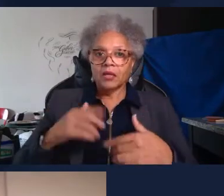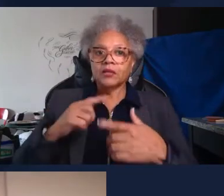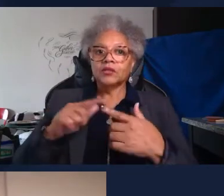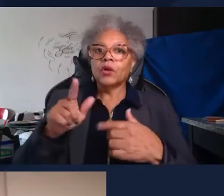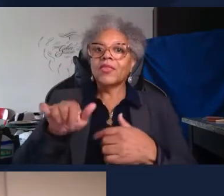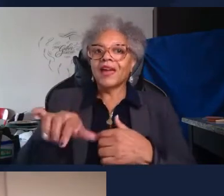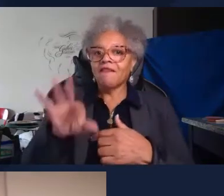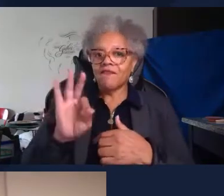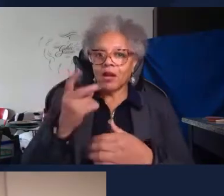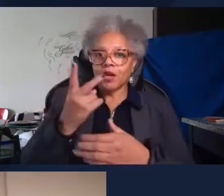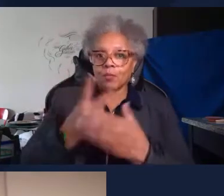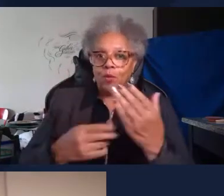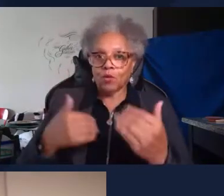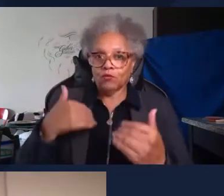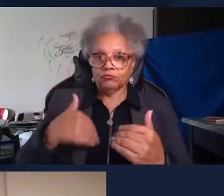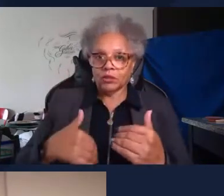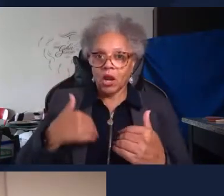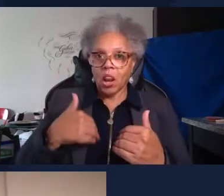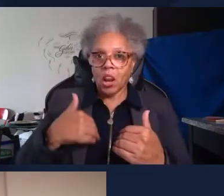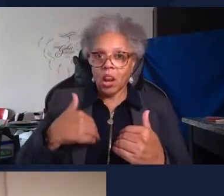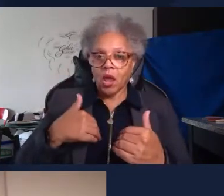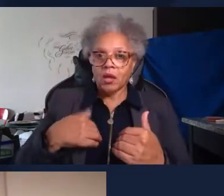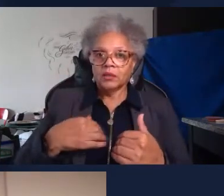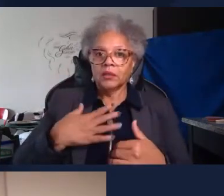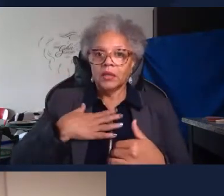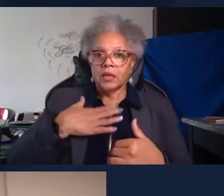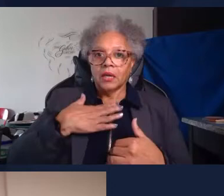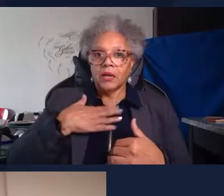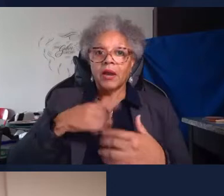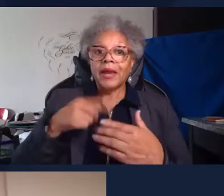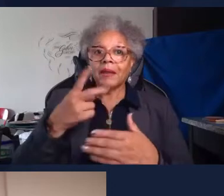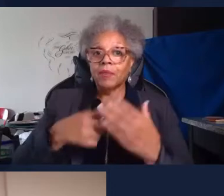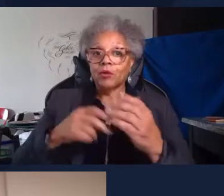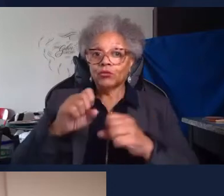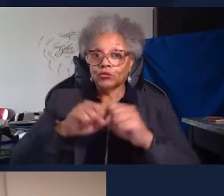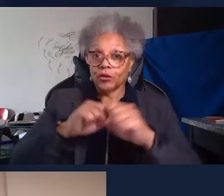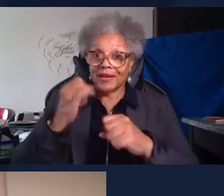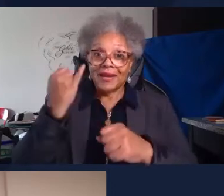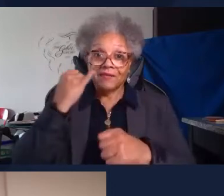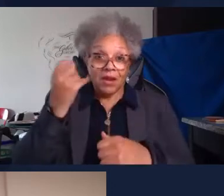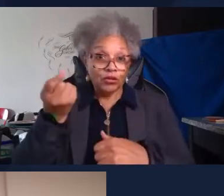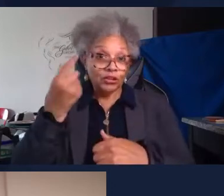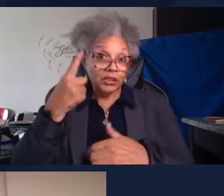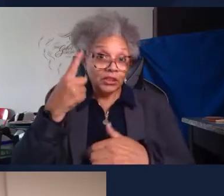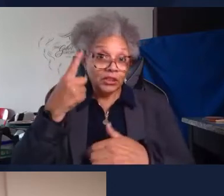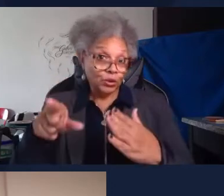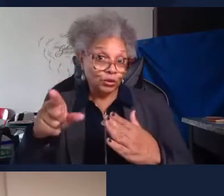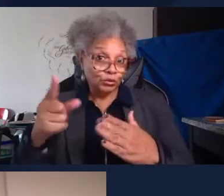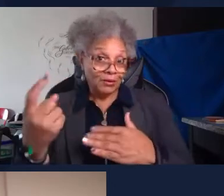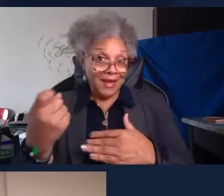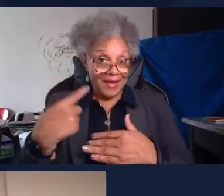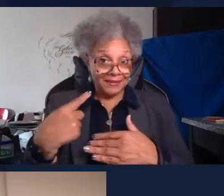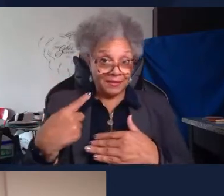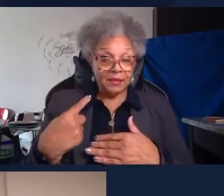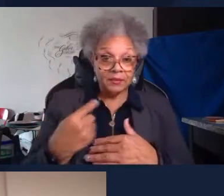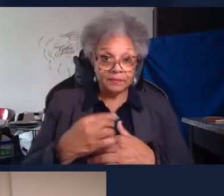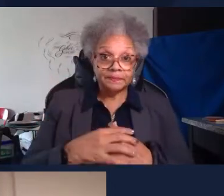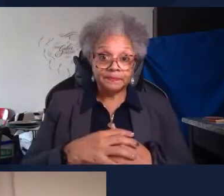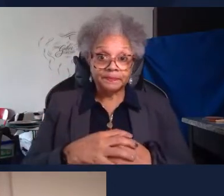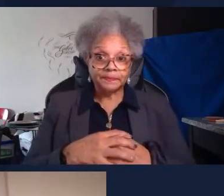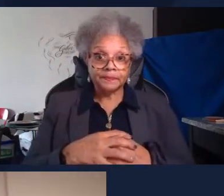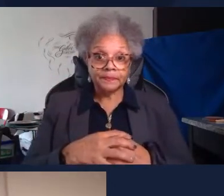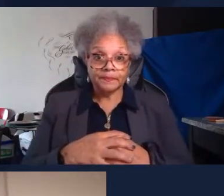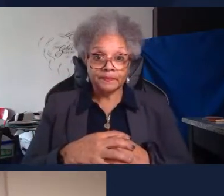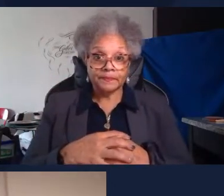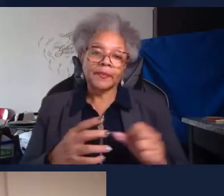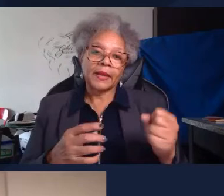both in both in both structures if I get if I get what you're meaning Irene yeah yeah